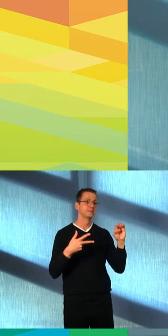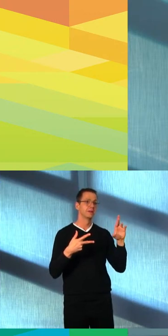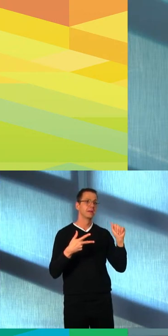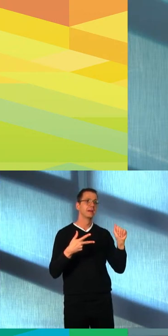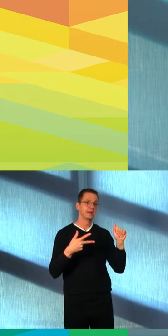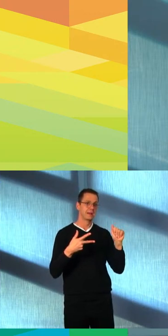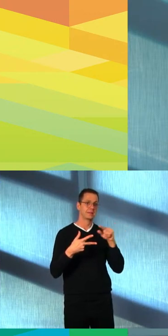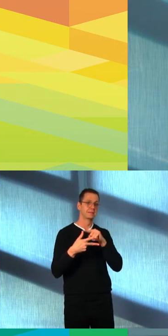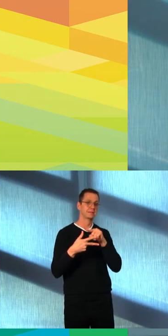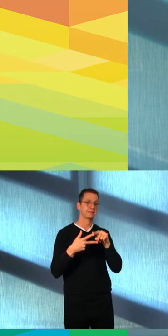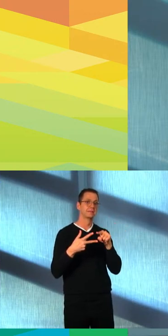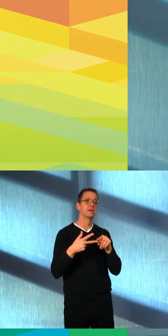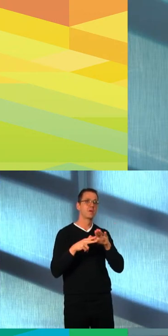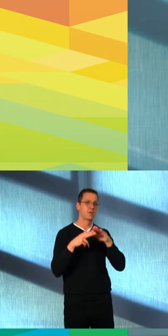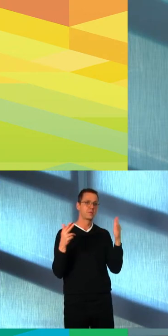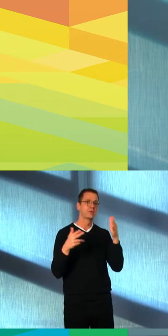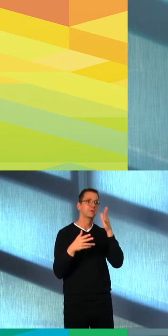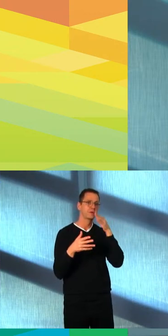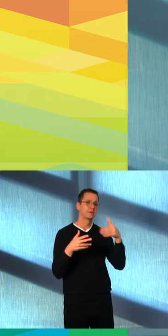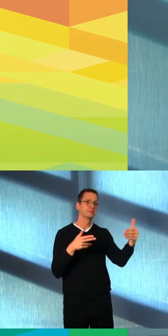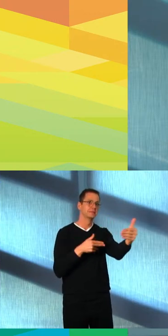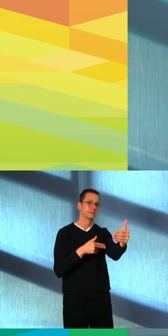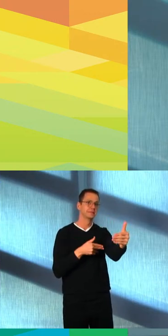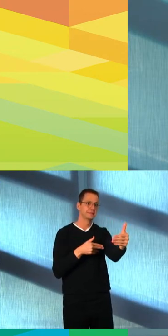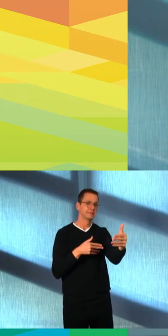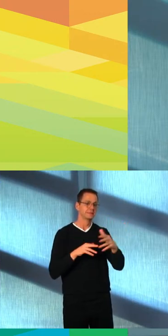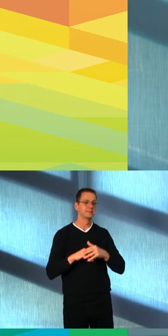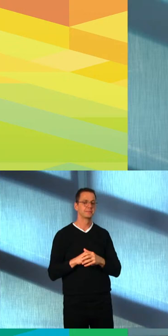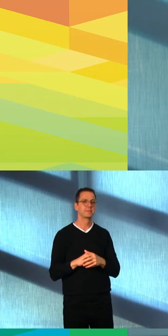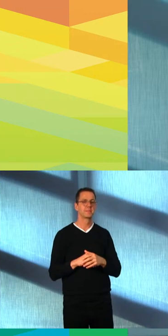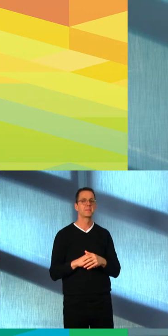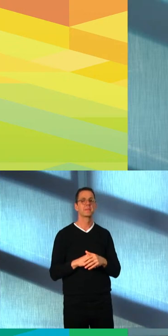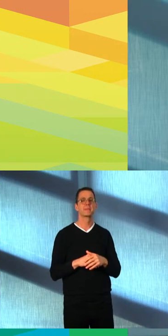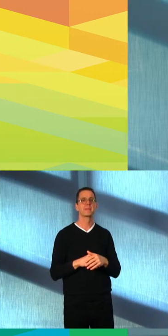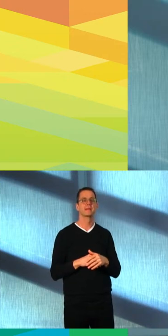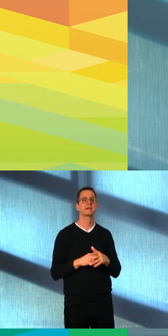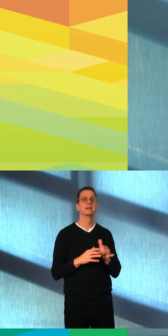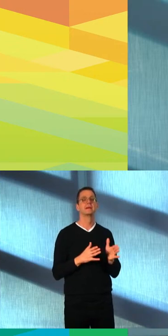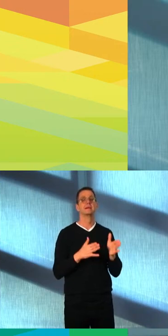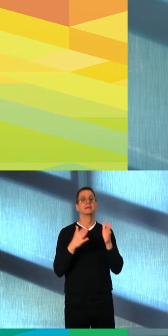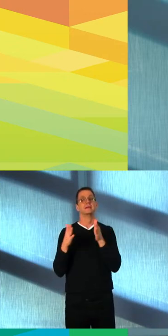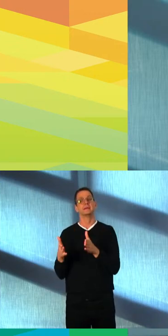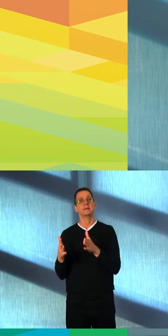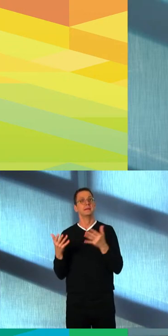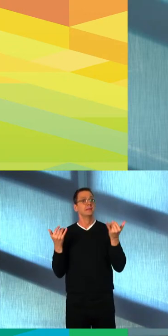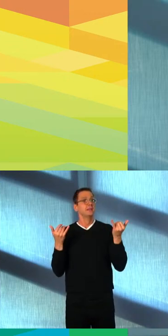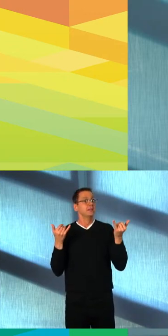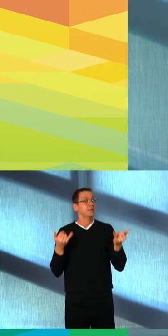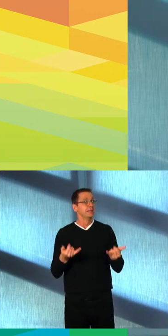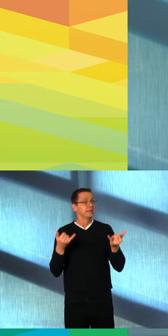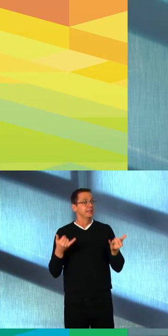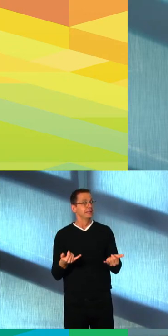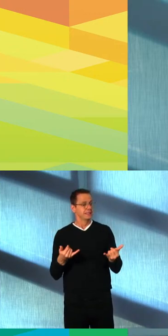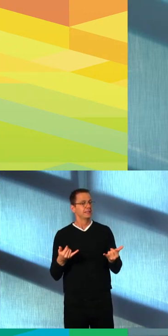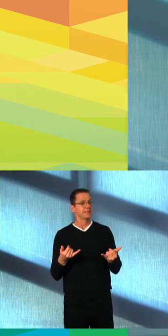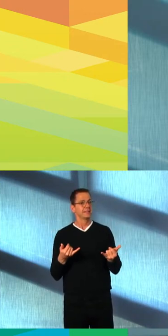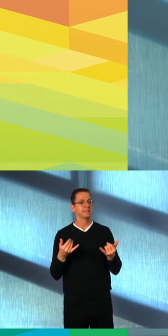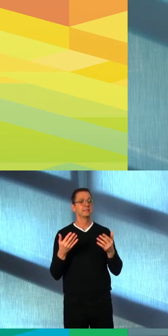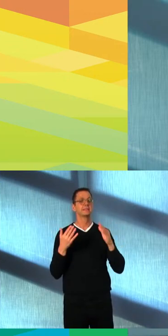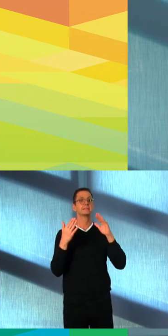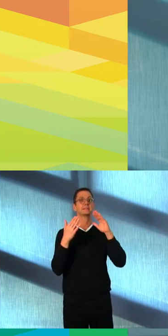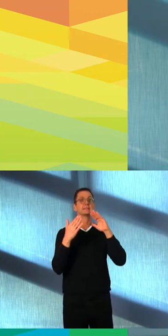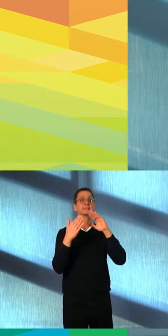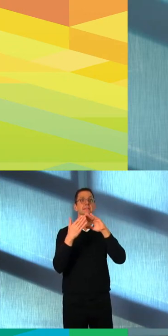Edmontonians can find the latest recreational programming information on the website movelearnandplay.edmonton